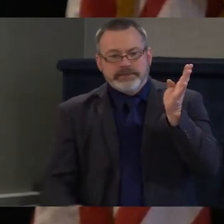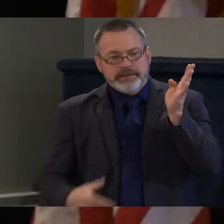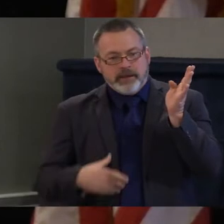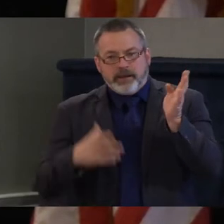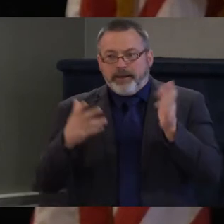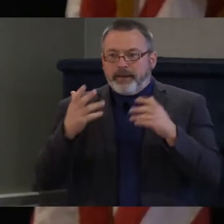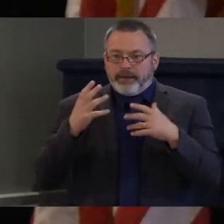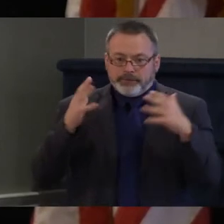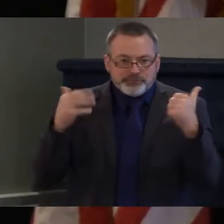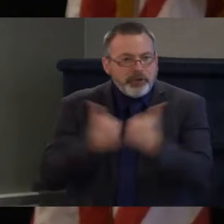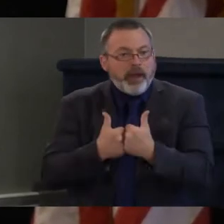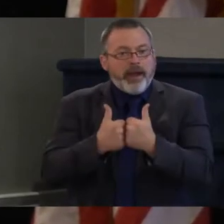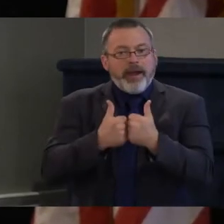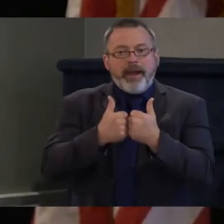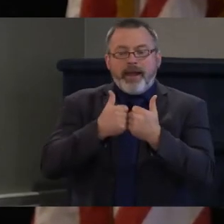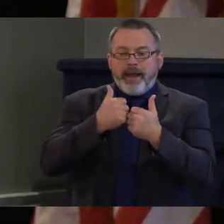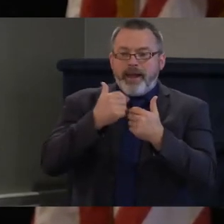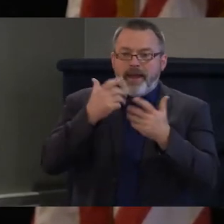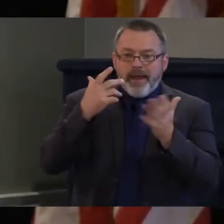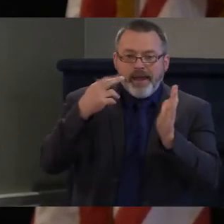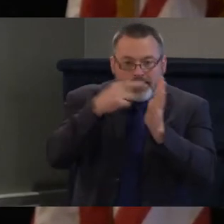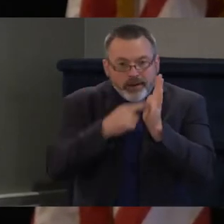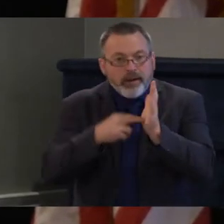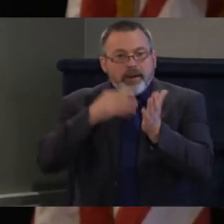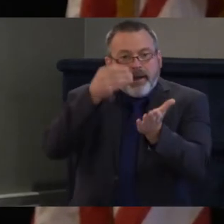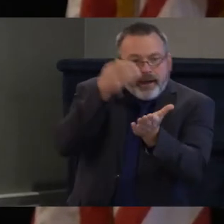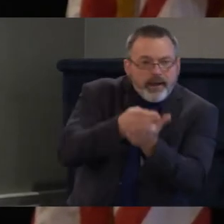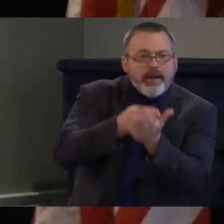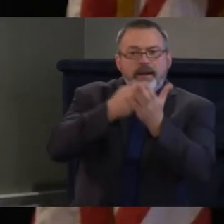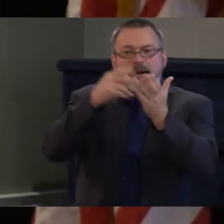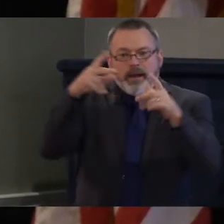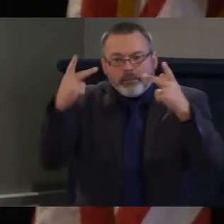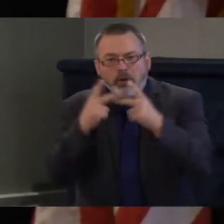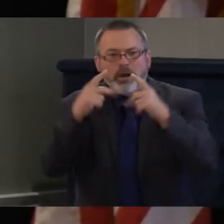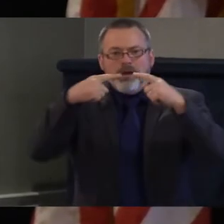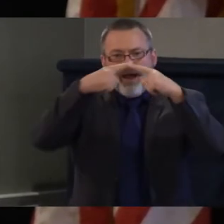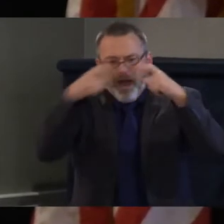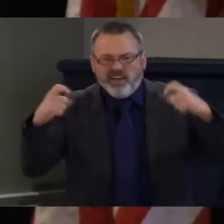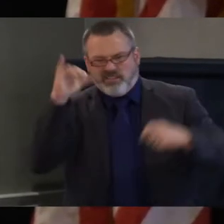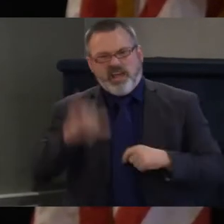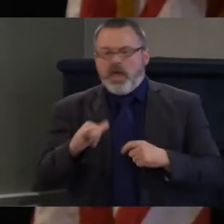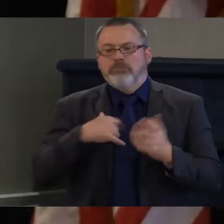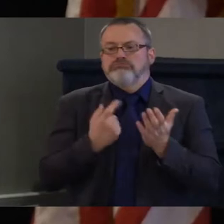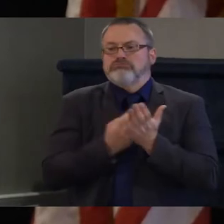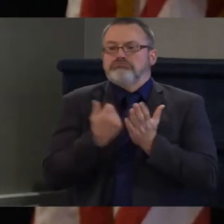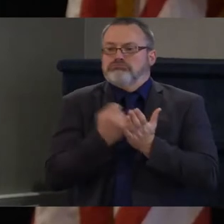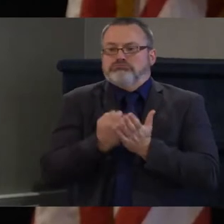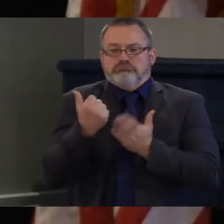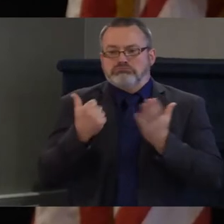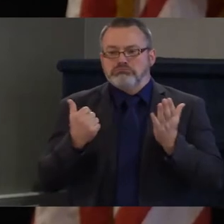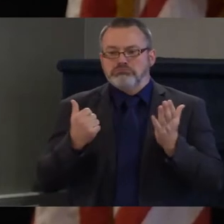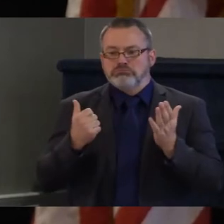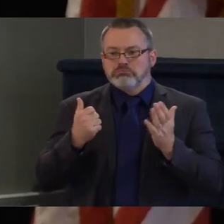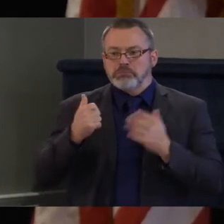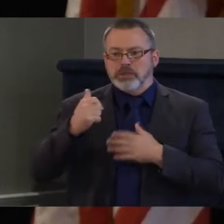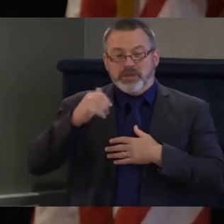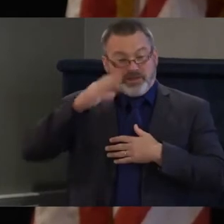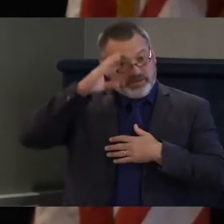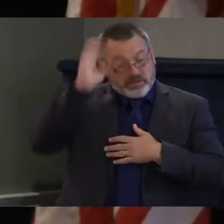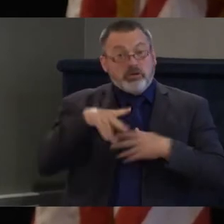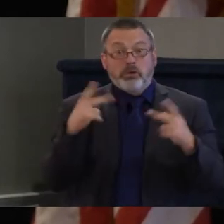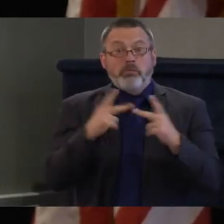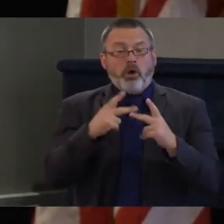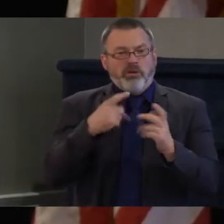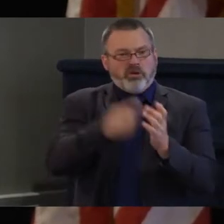it costs over $100,000 in permits and fees for a 10 unit apartment complex, and you